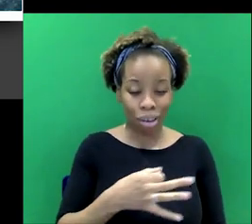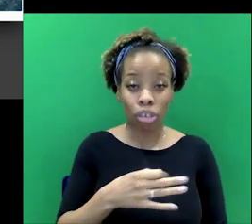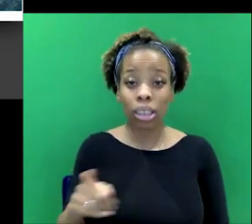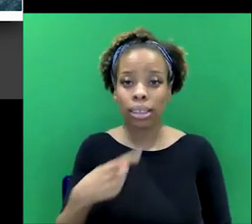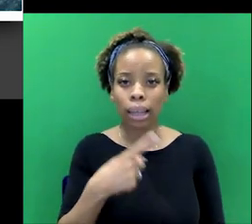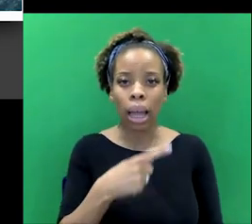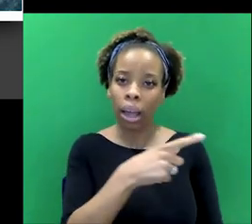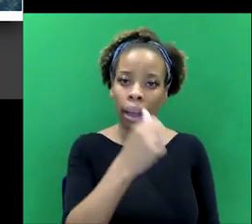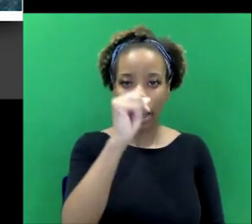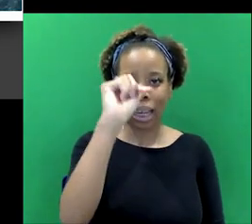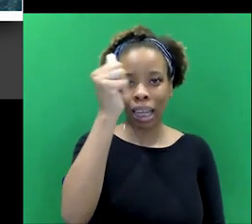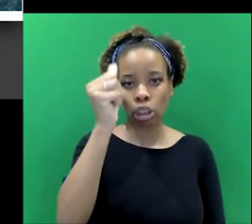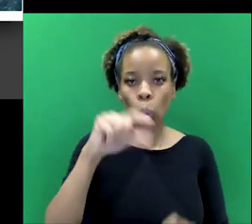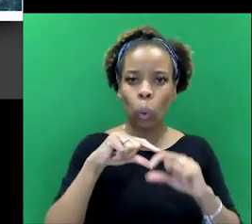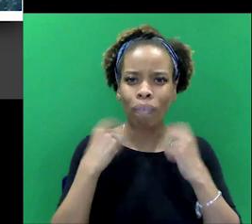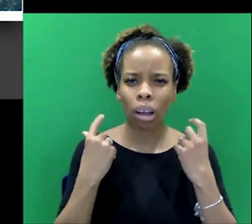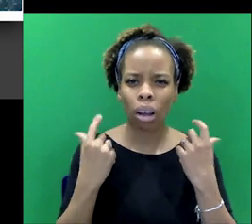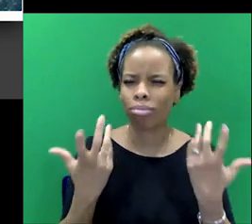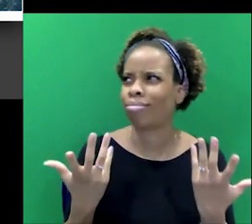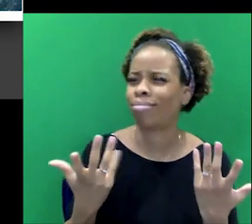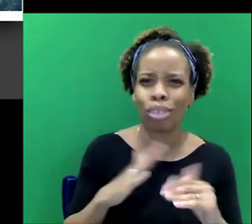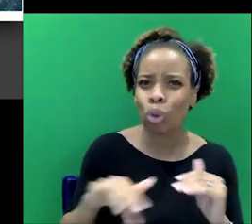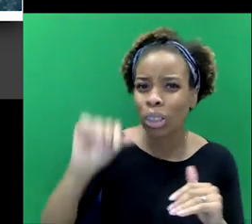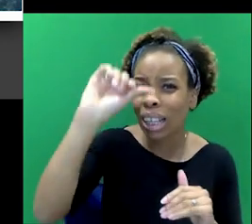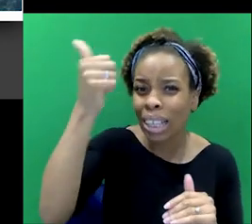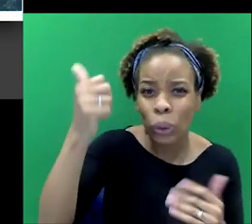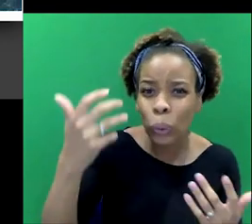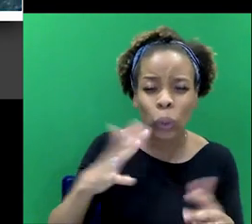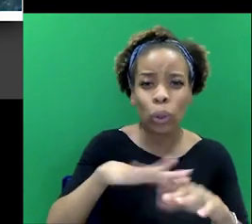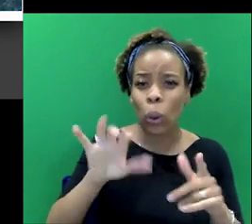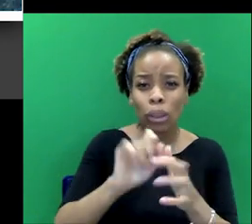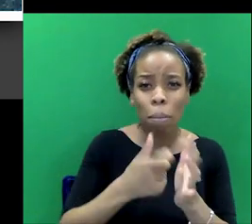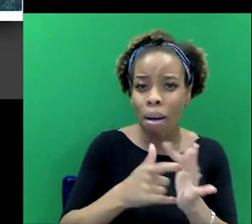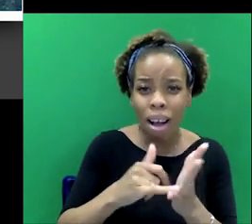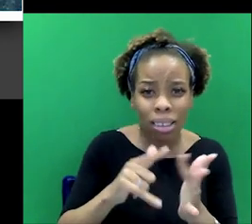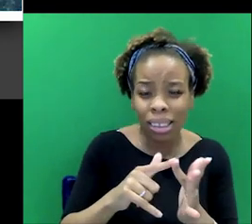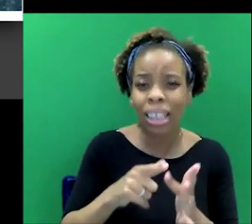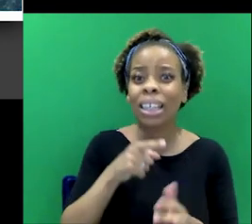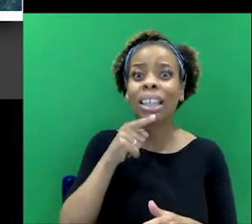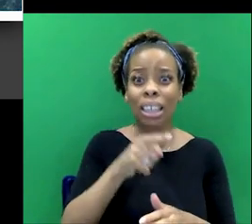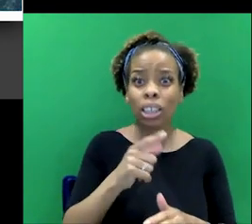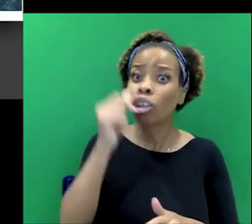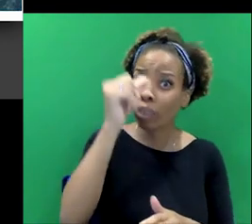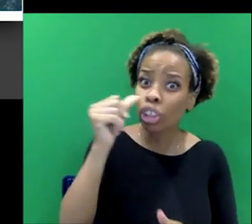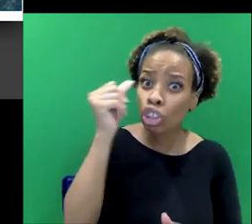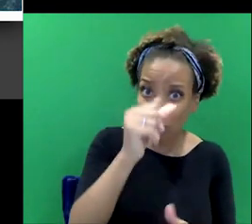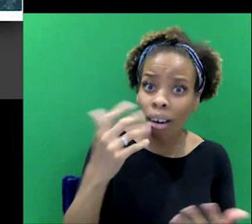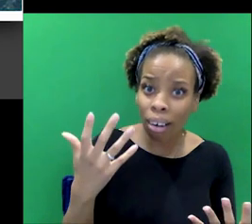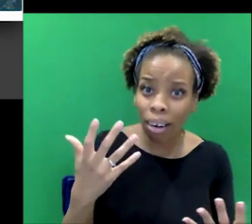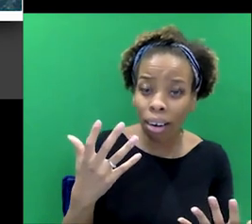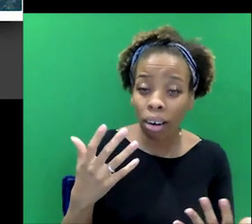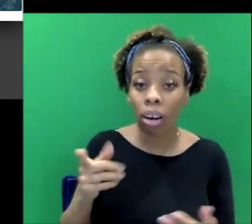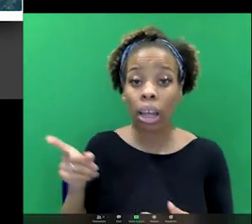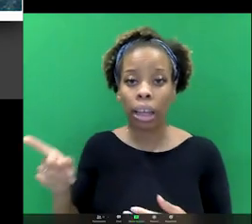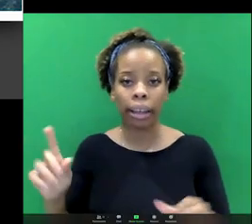the Hindu vicar, because he's not Hindu. He's not even the Parsi. He is Christian. That's why he's the vicar. But of course, you know, it's